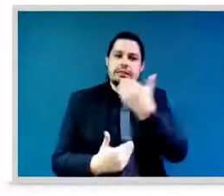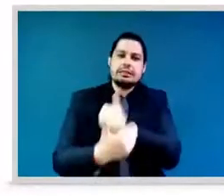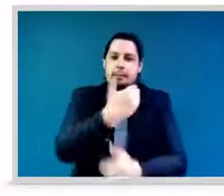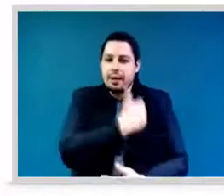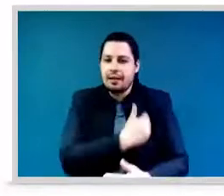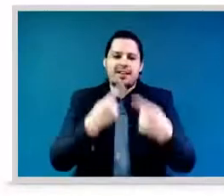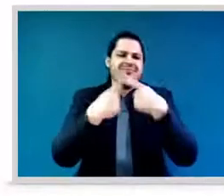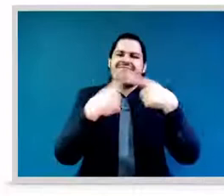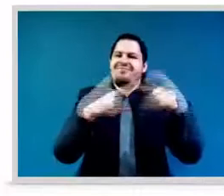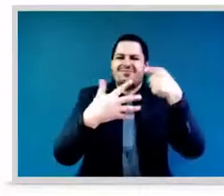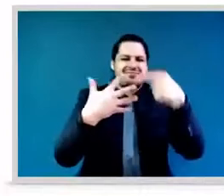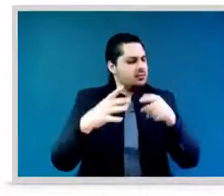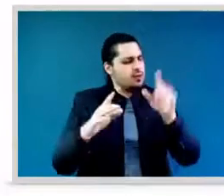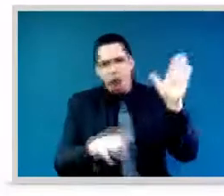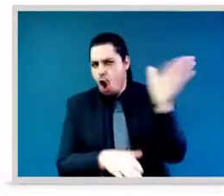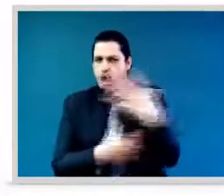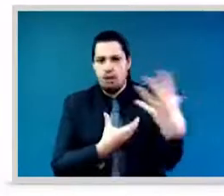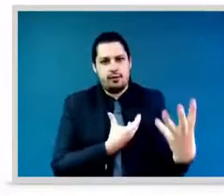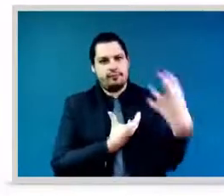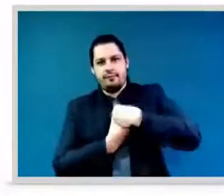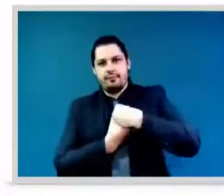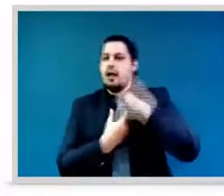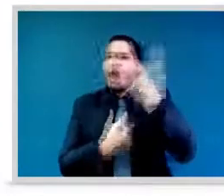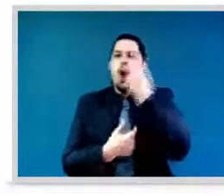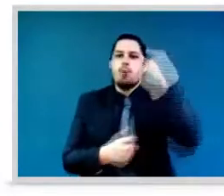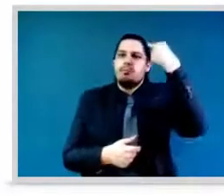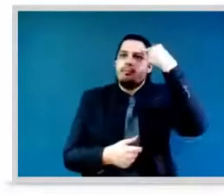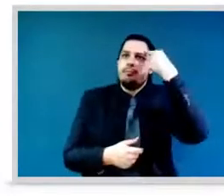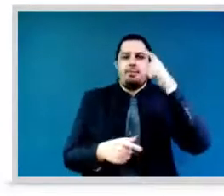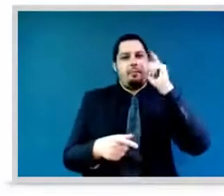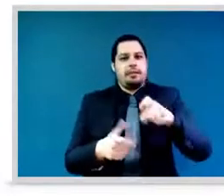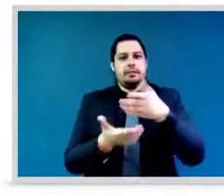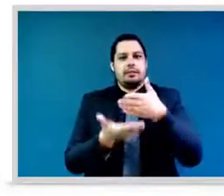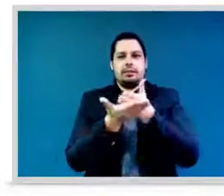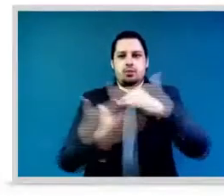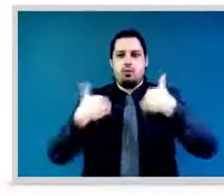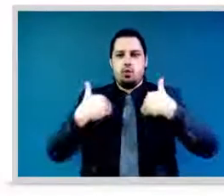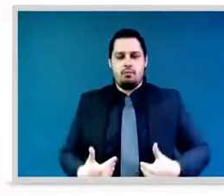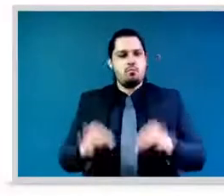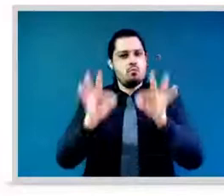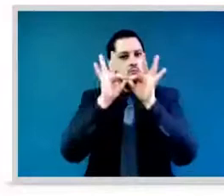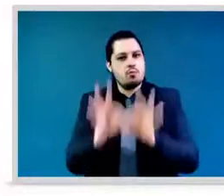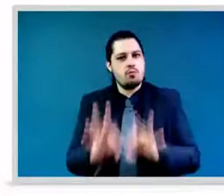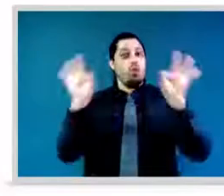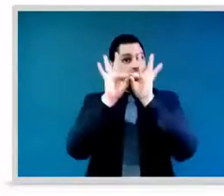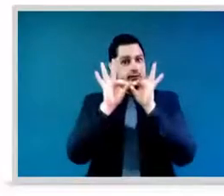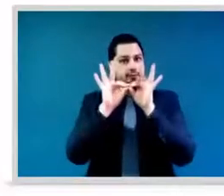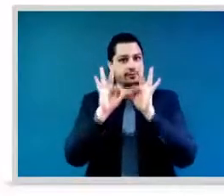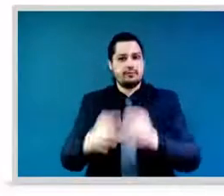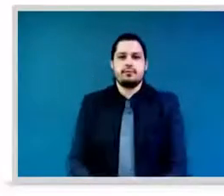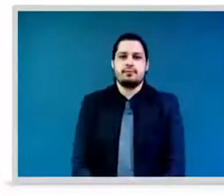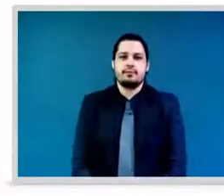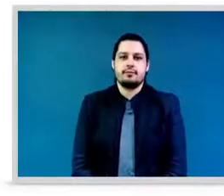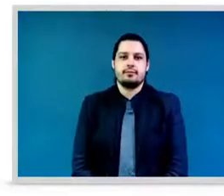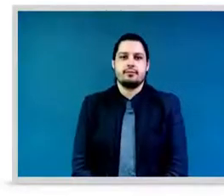their own countries. I think we have to be holding them accountable, supporting them